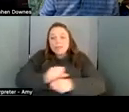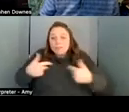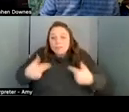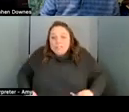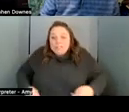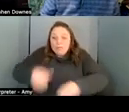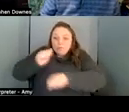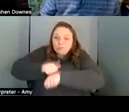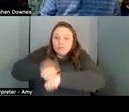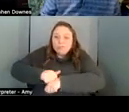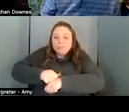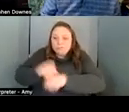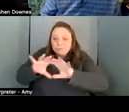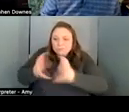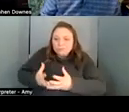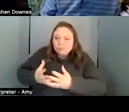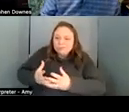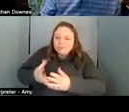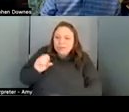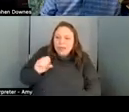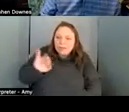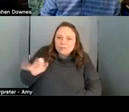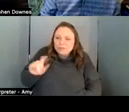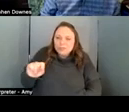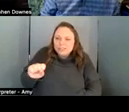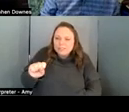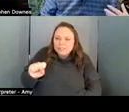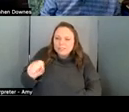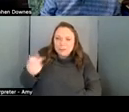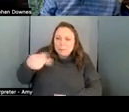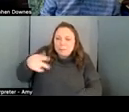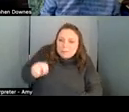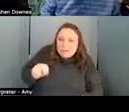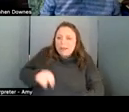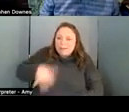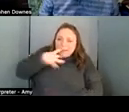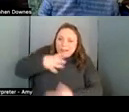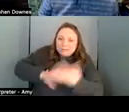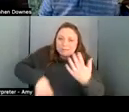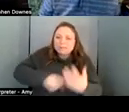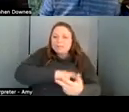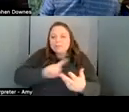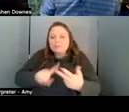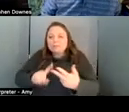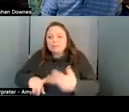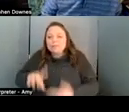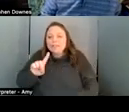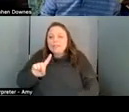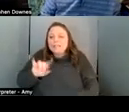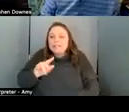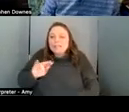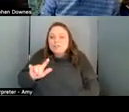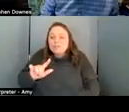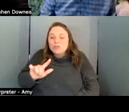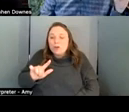are the the uh non-fungible tokens that we've been talking about or things like digital credentials or certificates